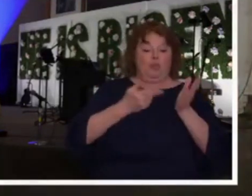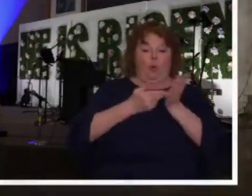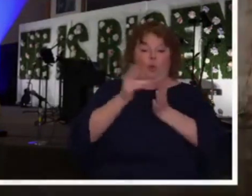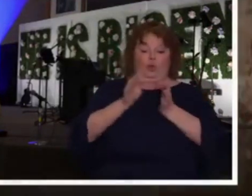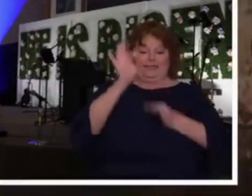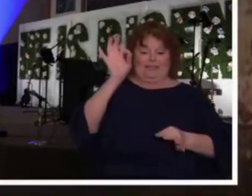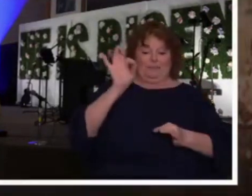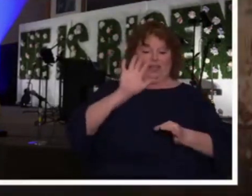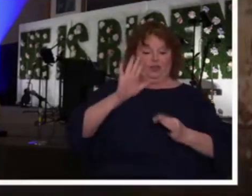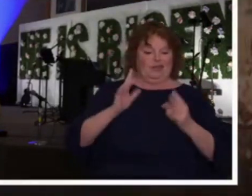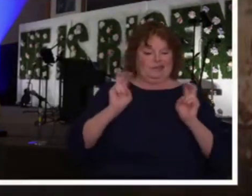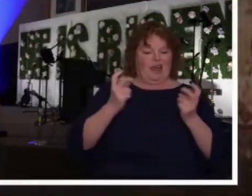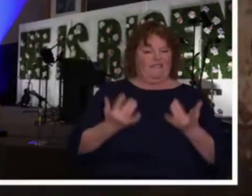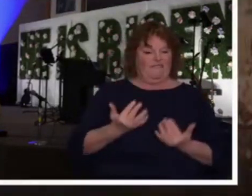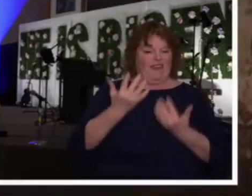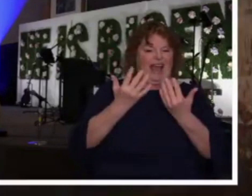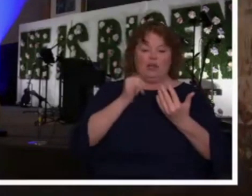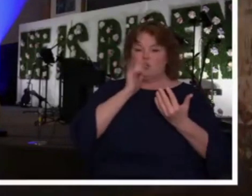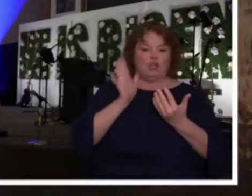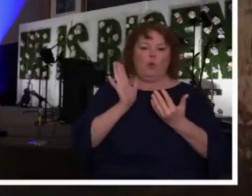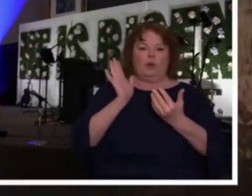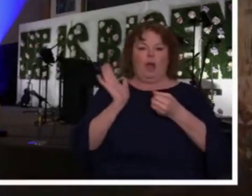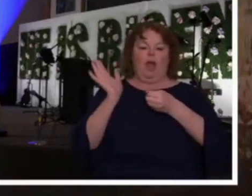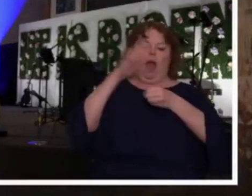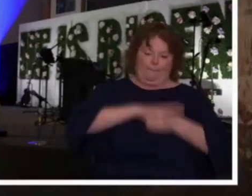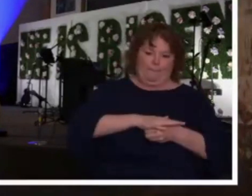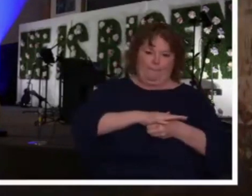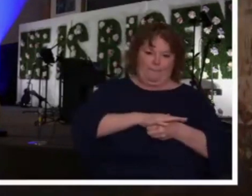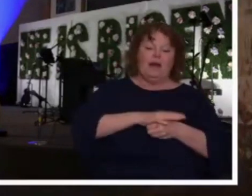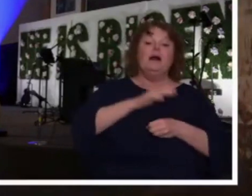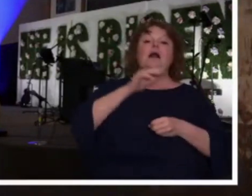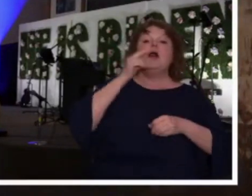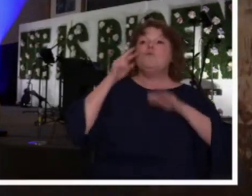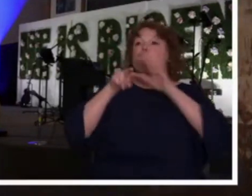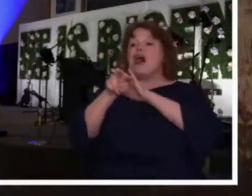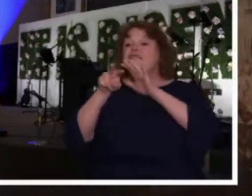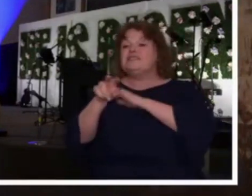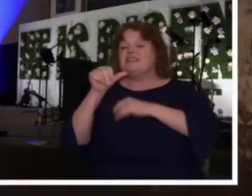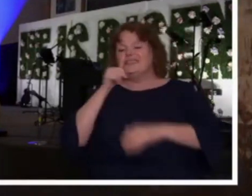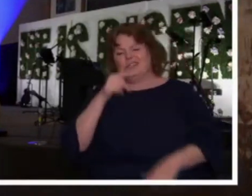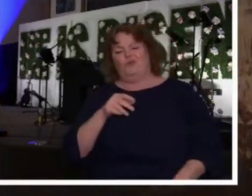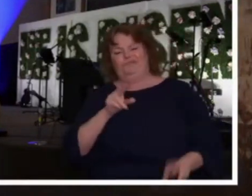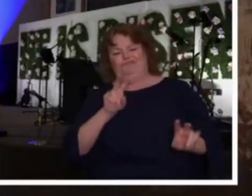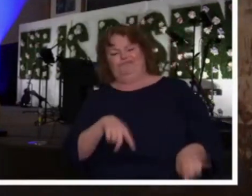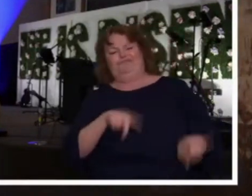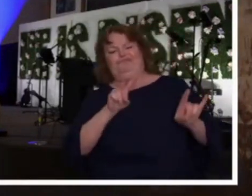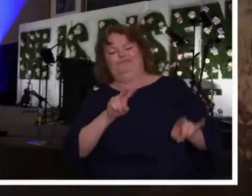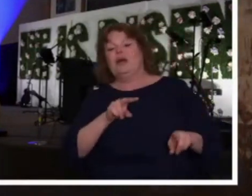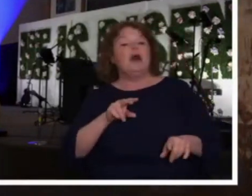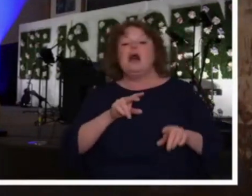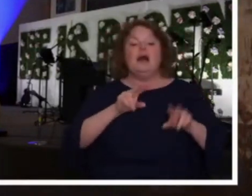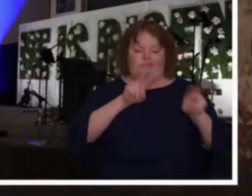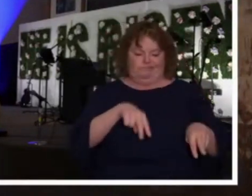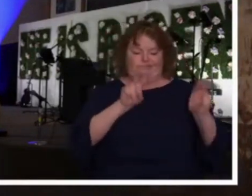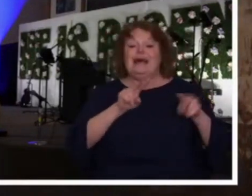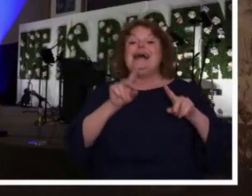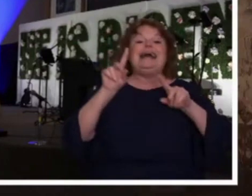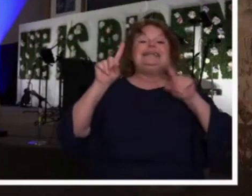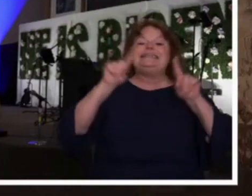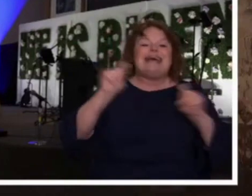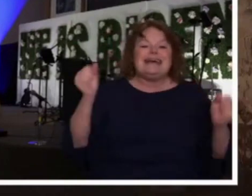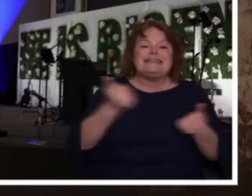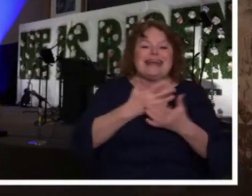Spirit's fire. Do not treat prophecies with contempt. Test everything. Hold on to the good.